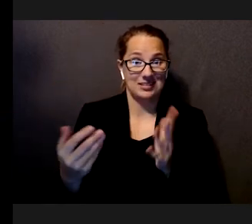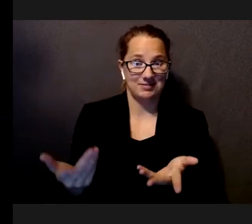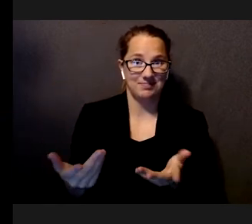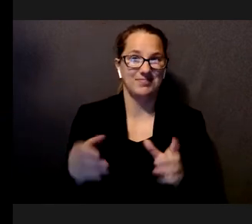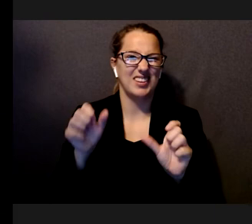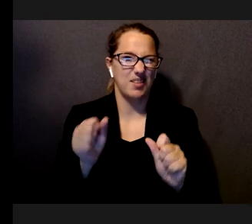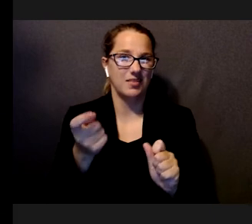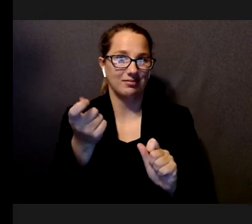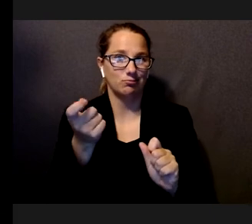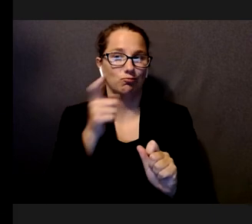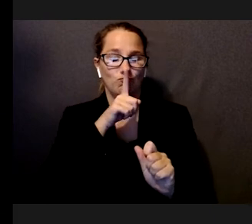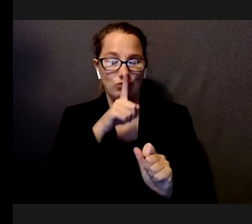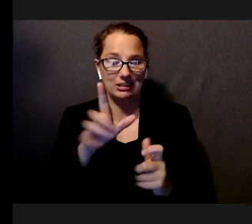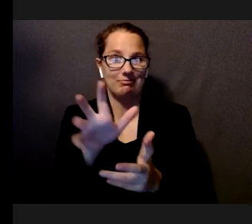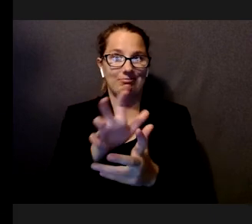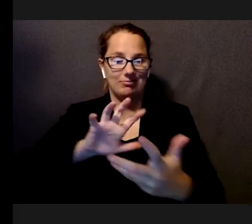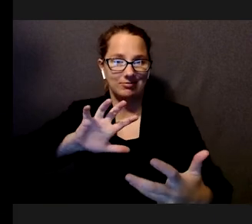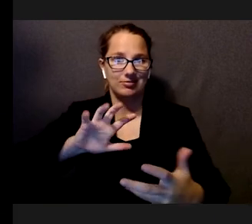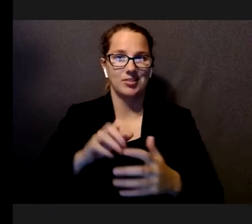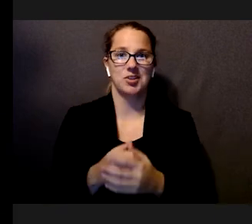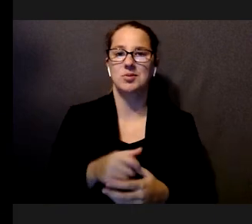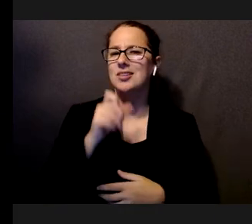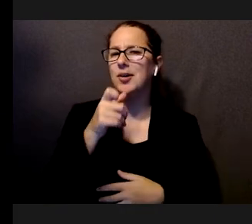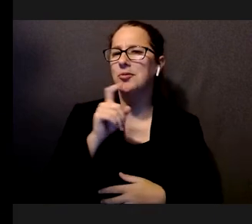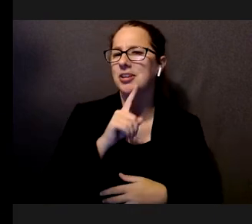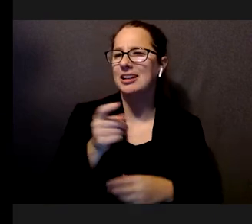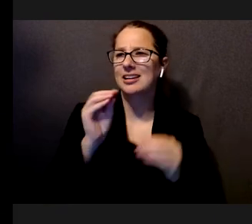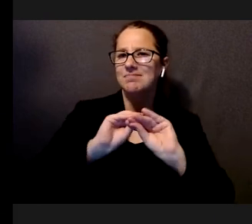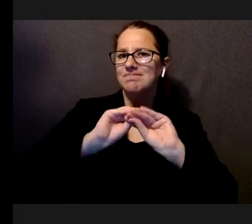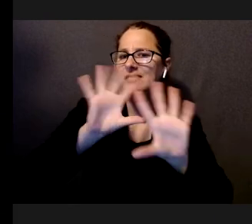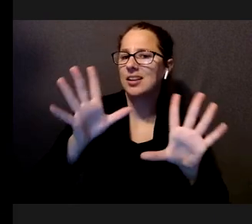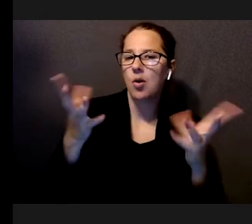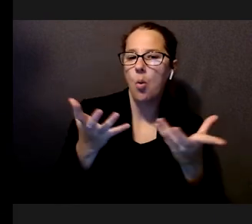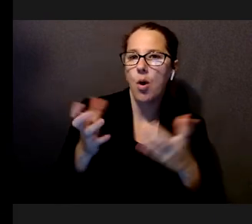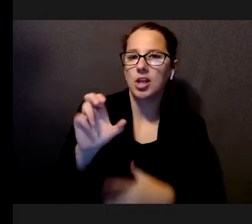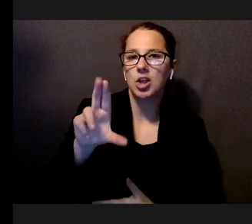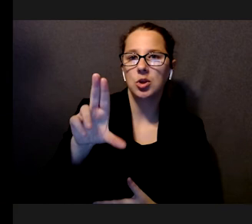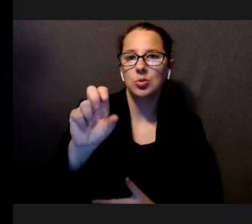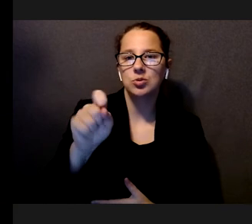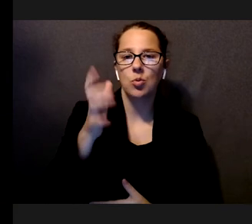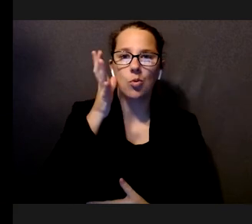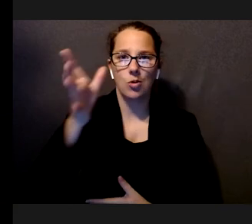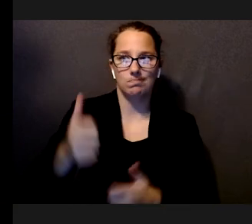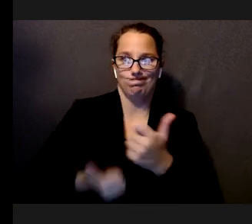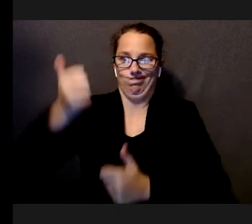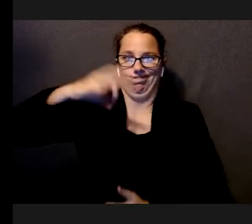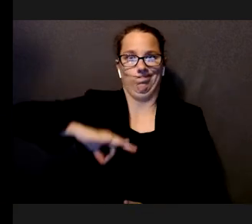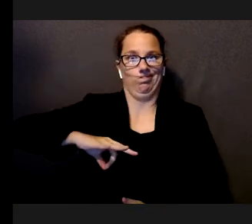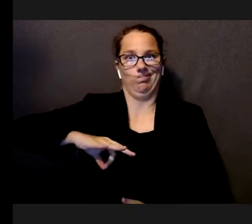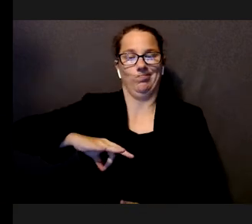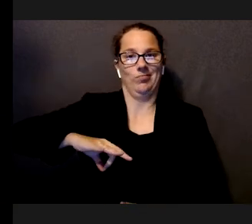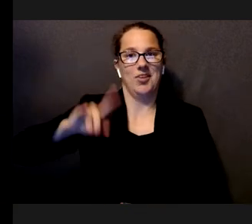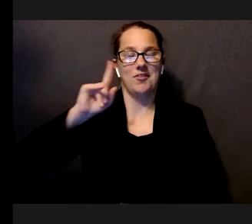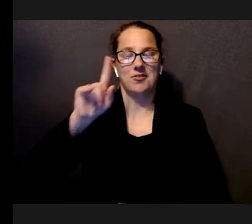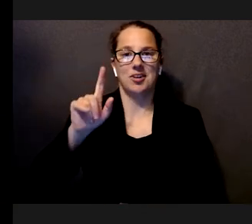And it's not entirely clear what visual cues will be most helpful